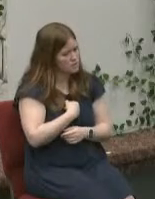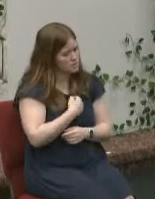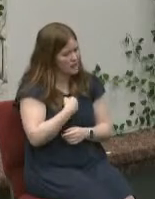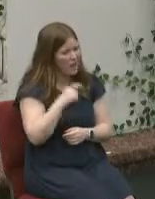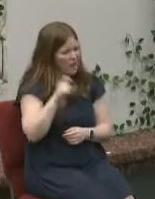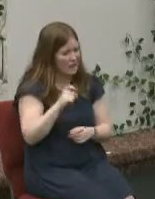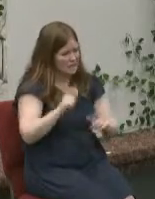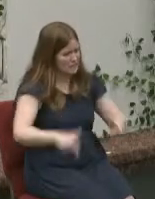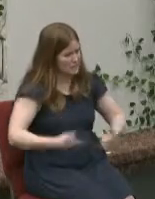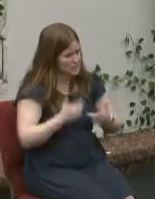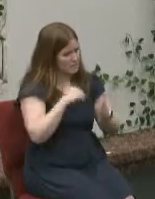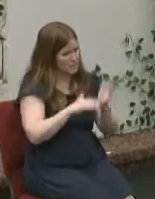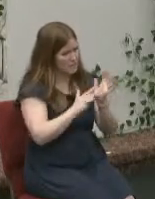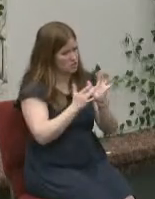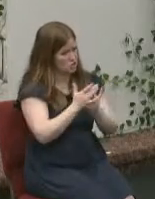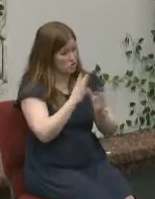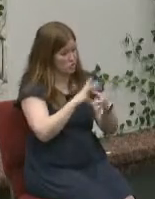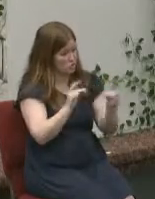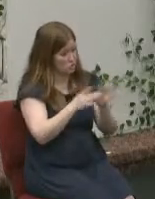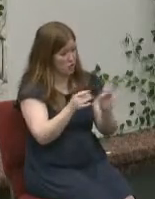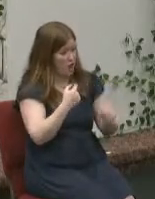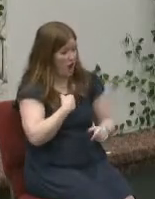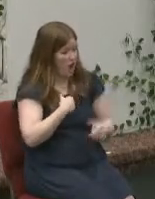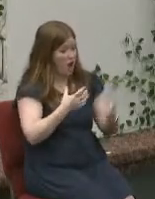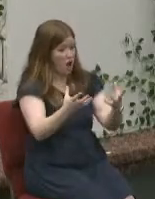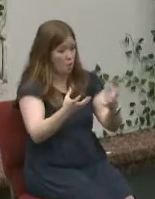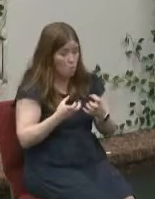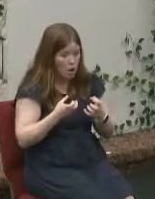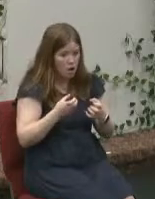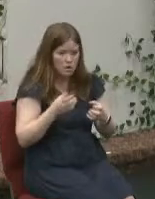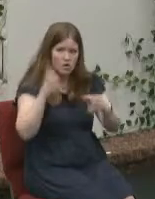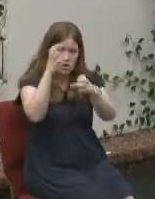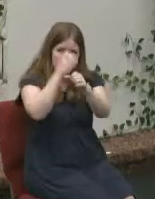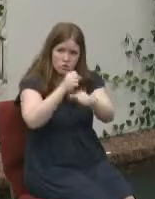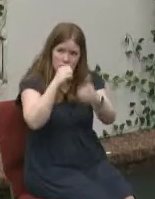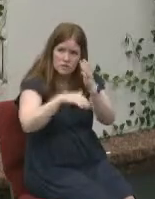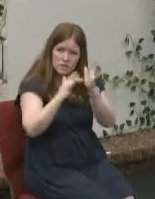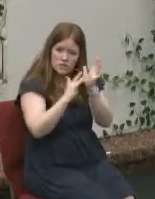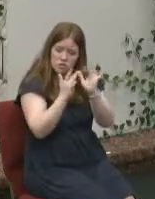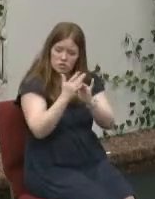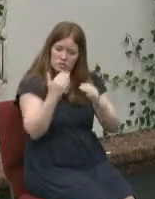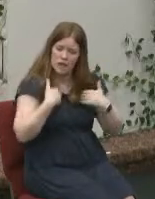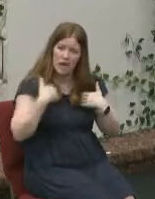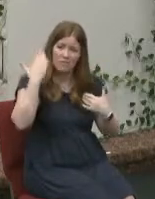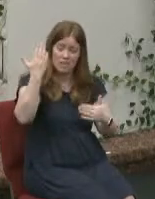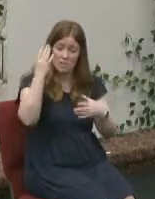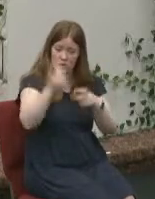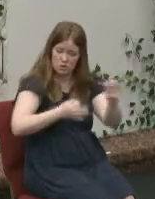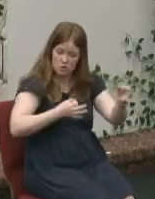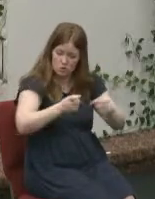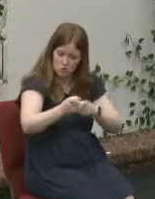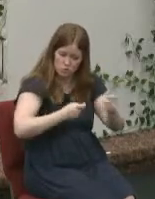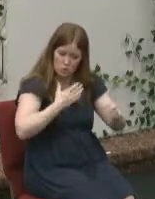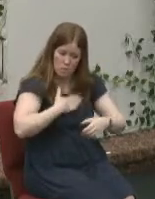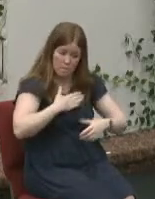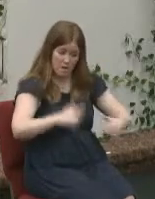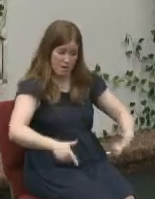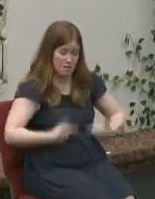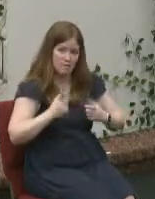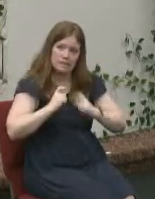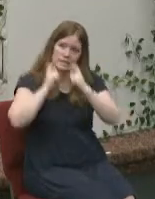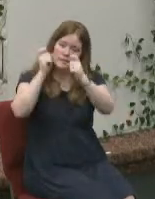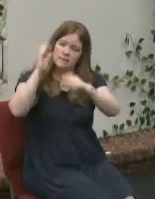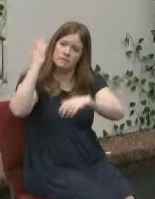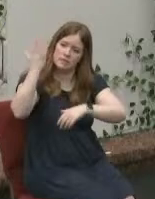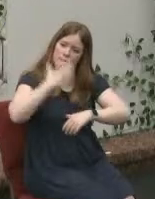i need to live in jesus's story i want to i want to put my faith and trust in him have him take control of my life forgive my sins i